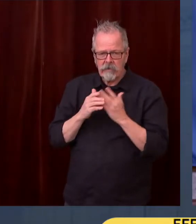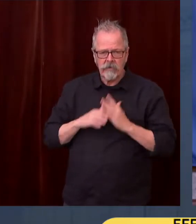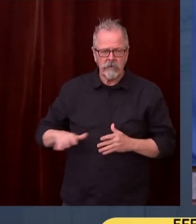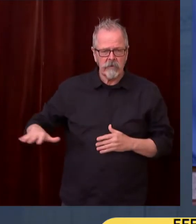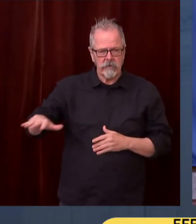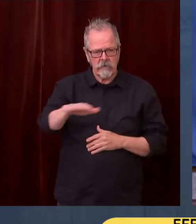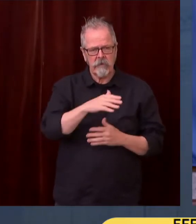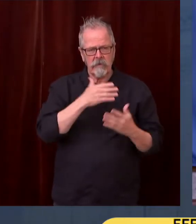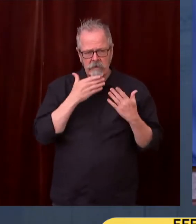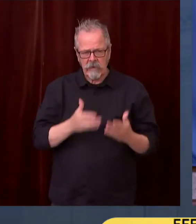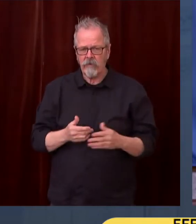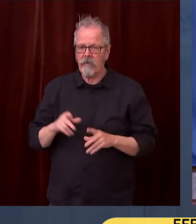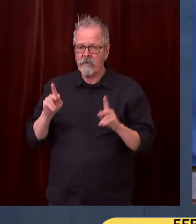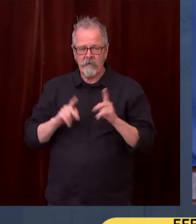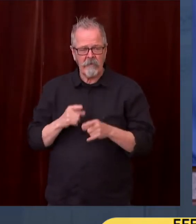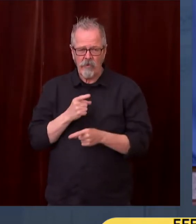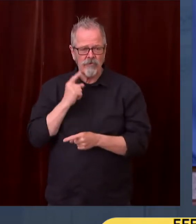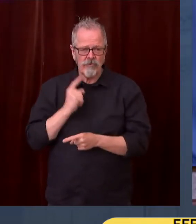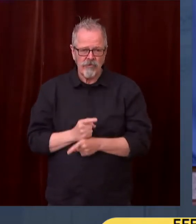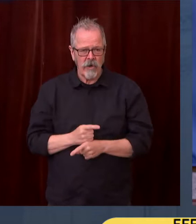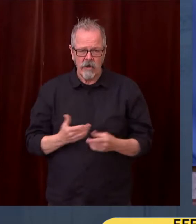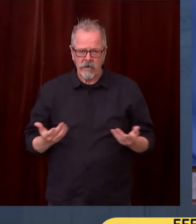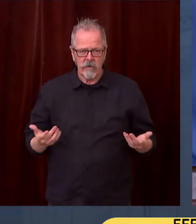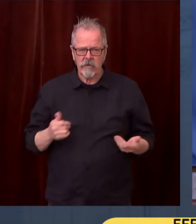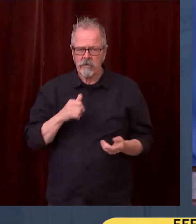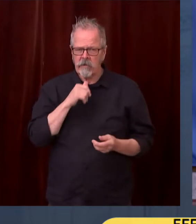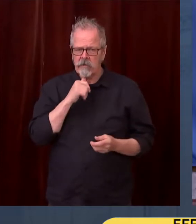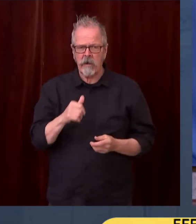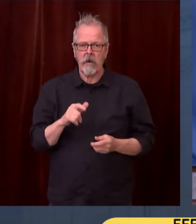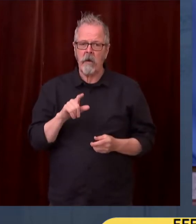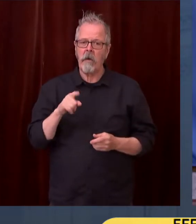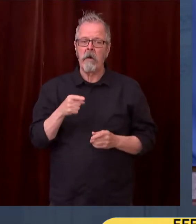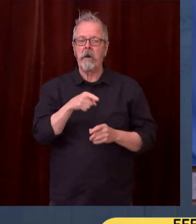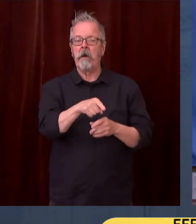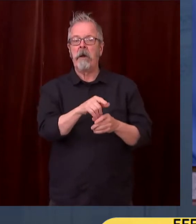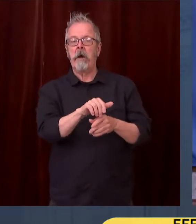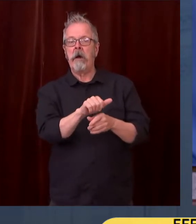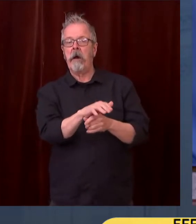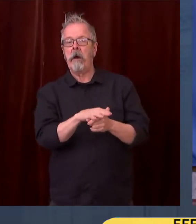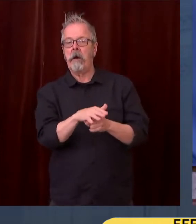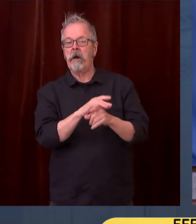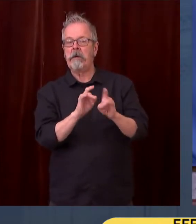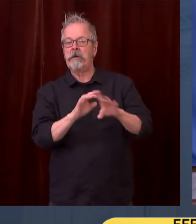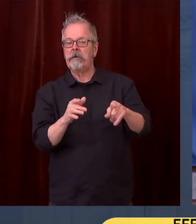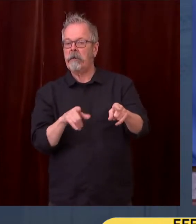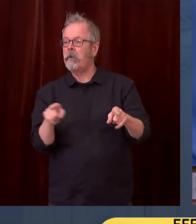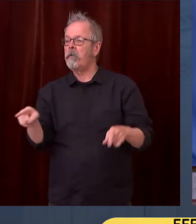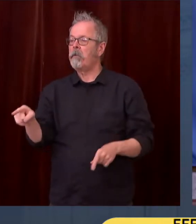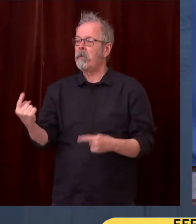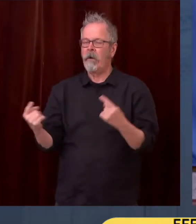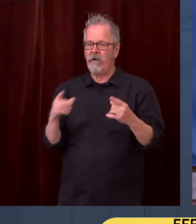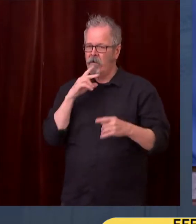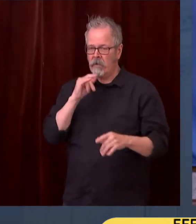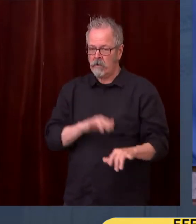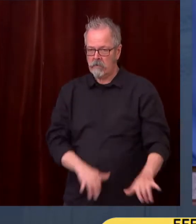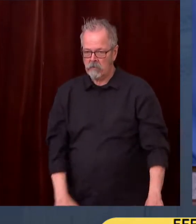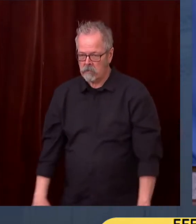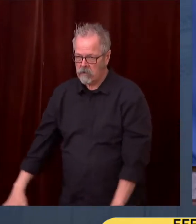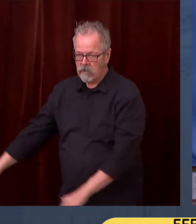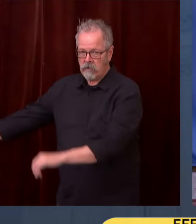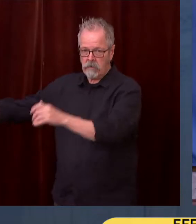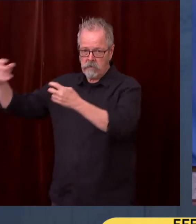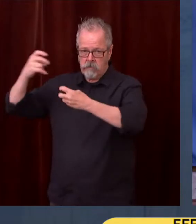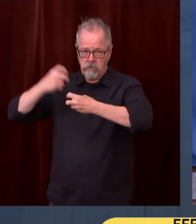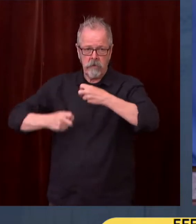east and west. So we are hopeful that we can help communities across the state. And I know in the upcoming days that